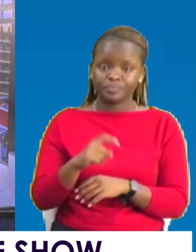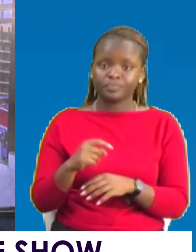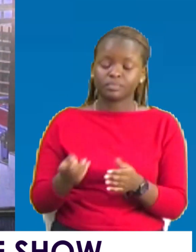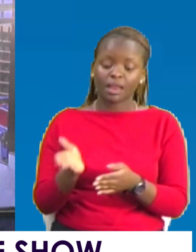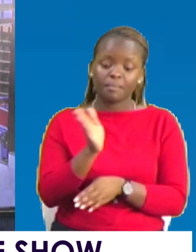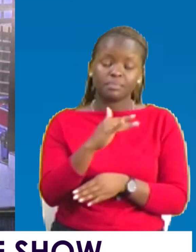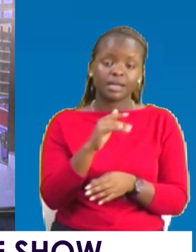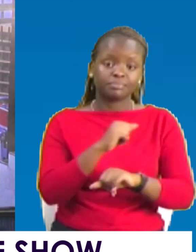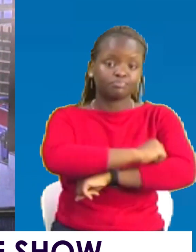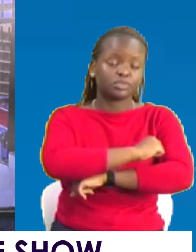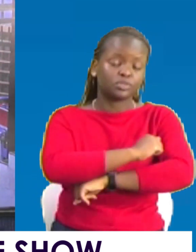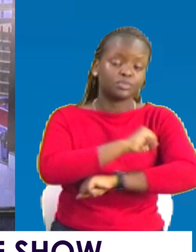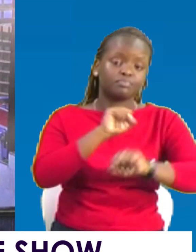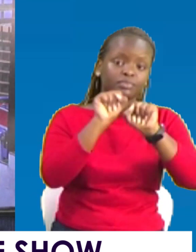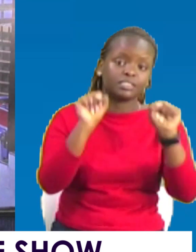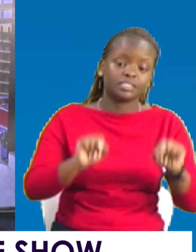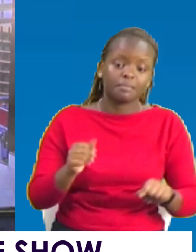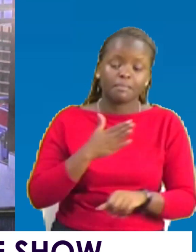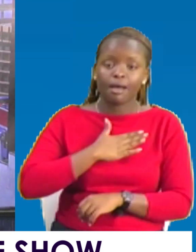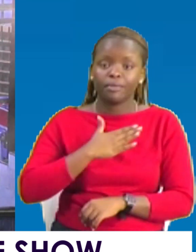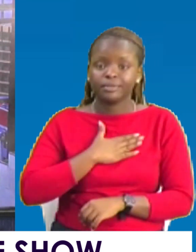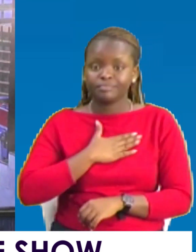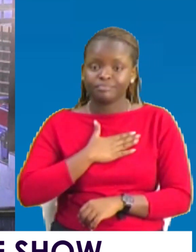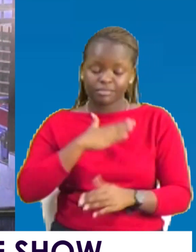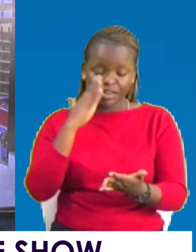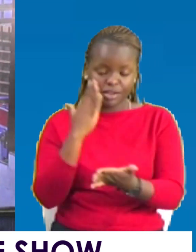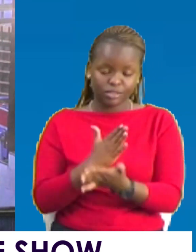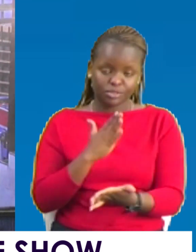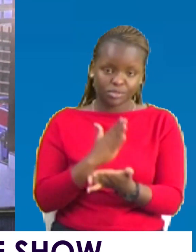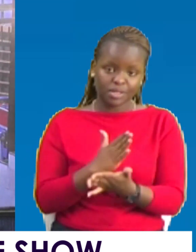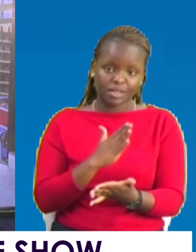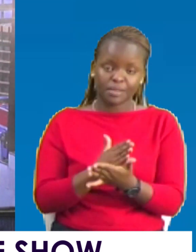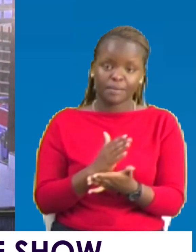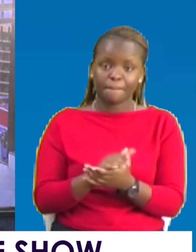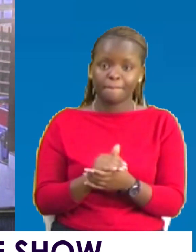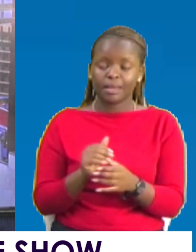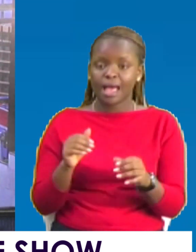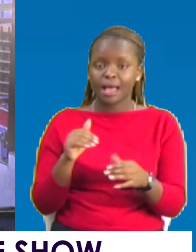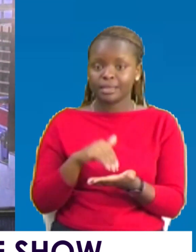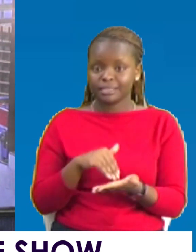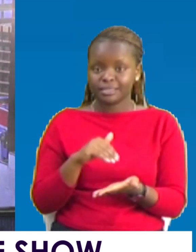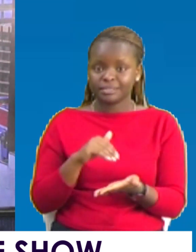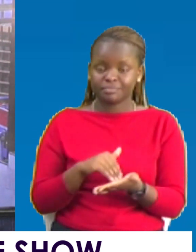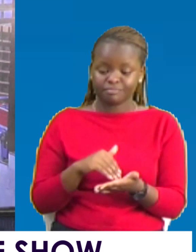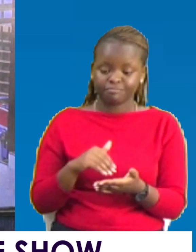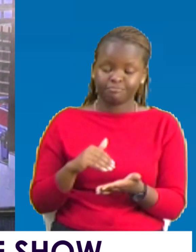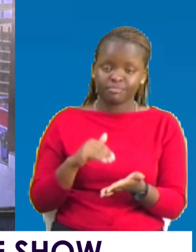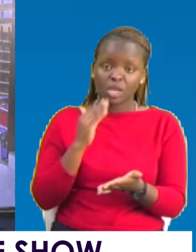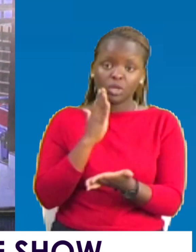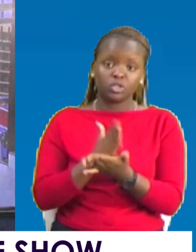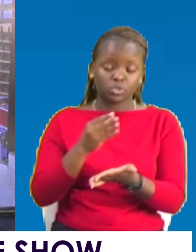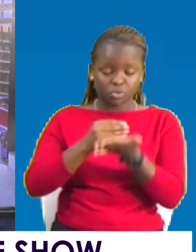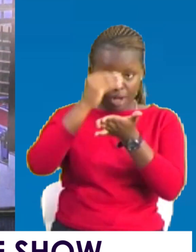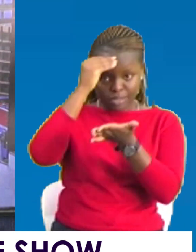We need to restore genuineness. There is genuine education. What do we demand out of our